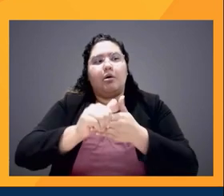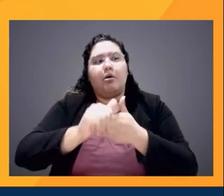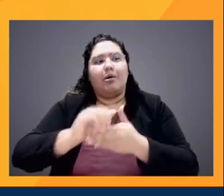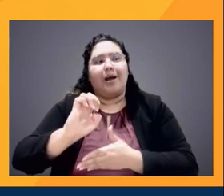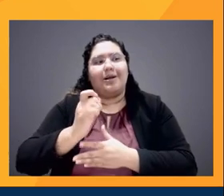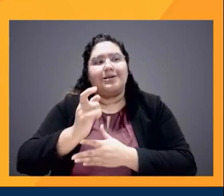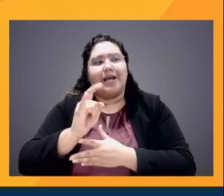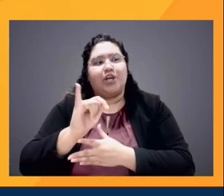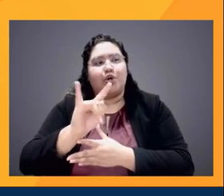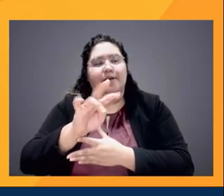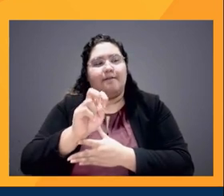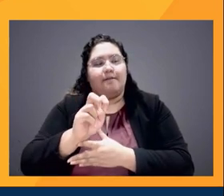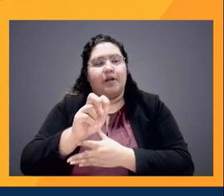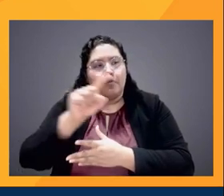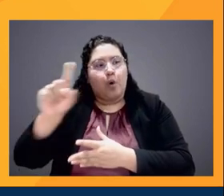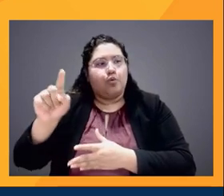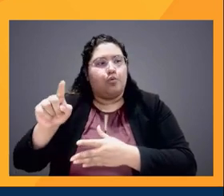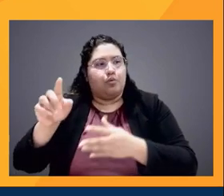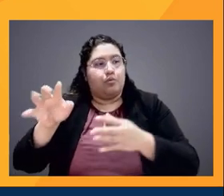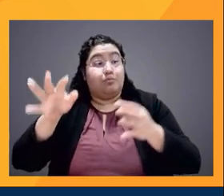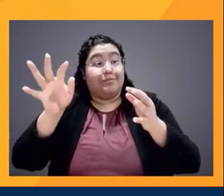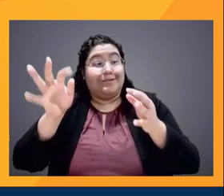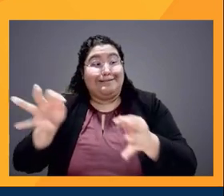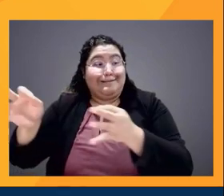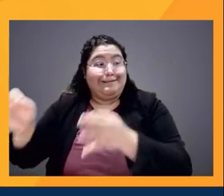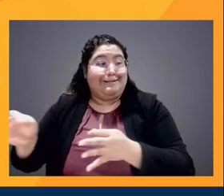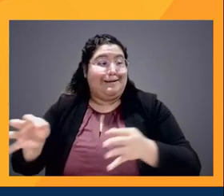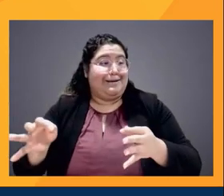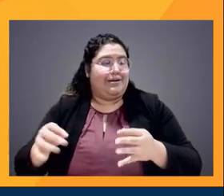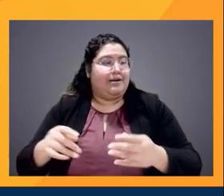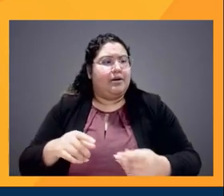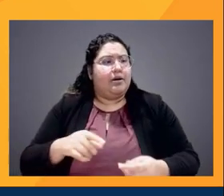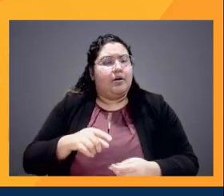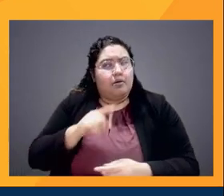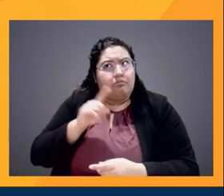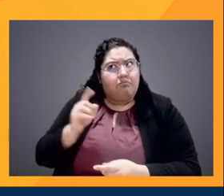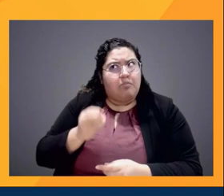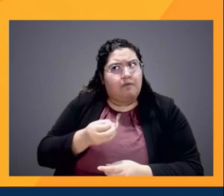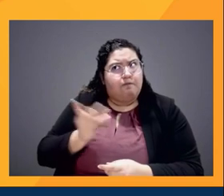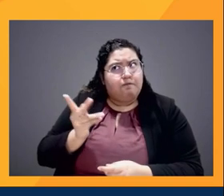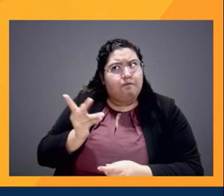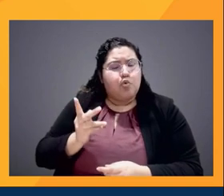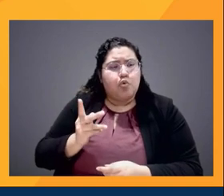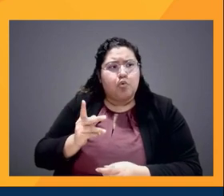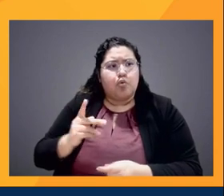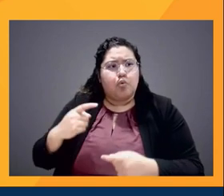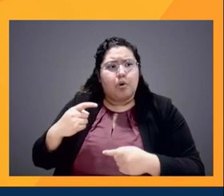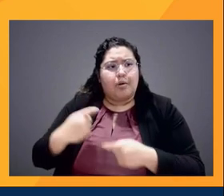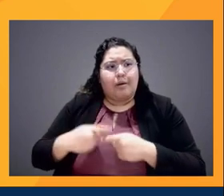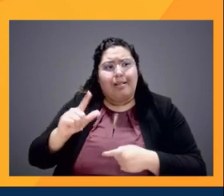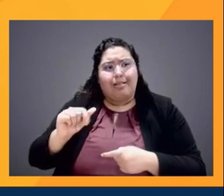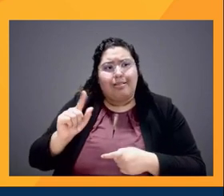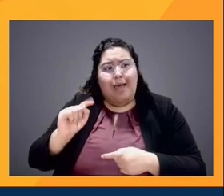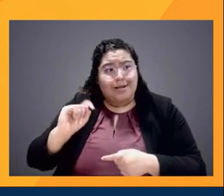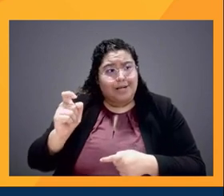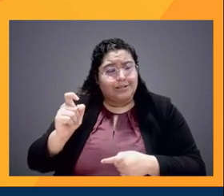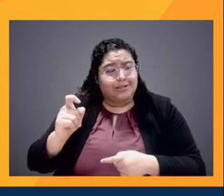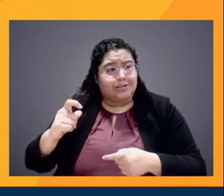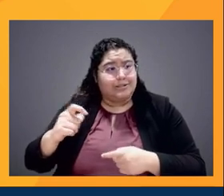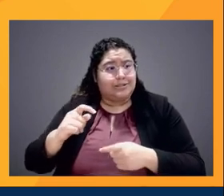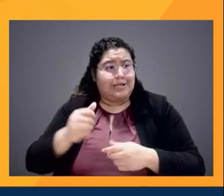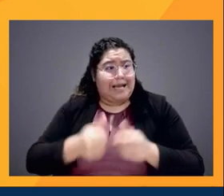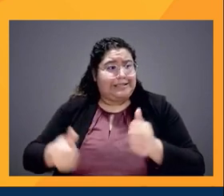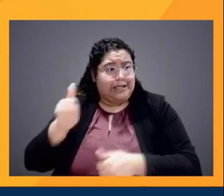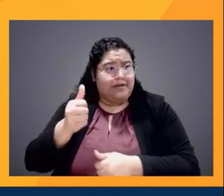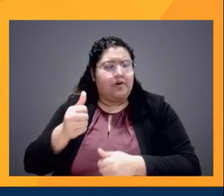decision makers. And although there are Latinx executives out there, and oftentimes you'll find them at